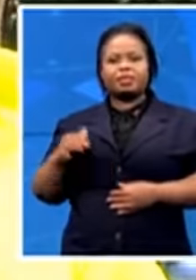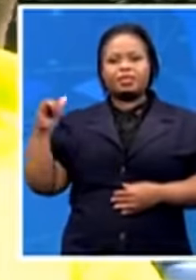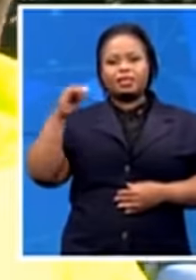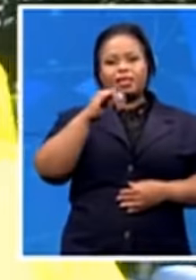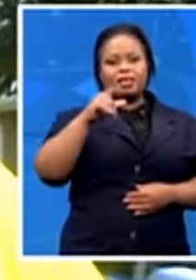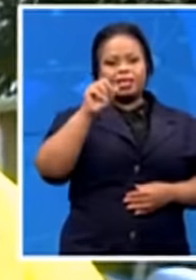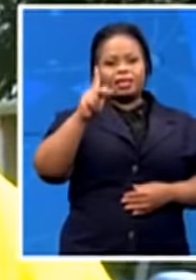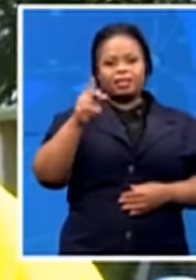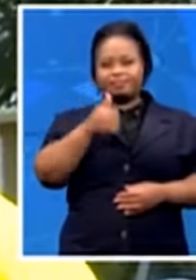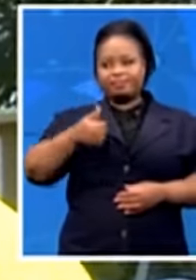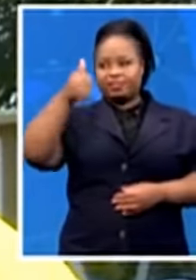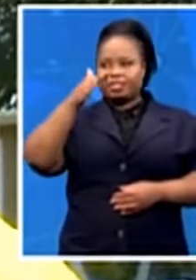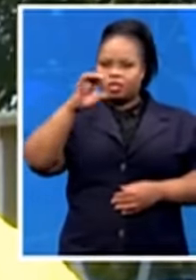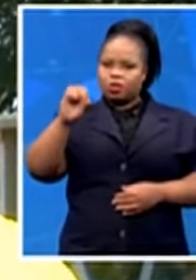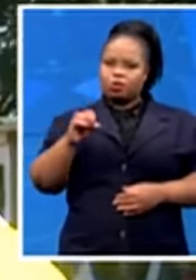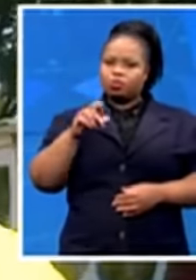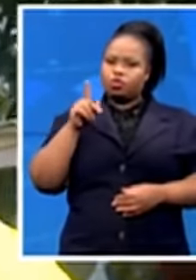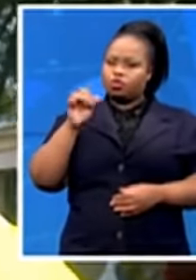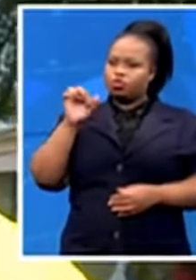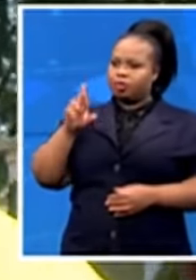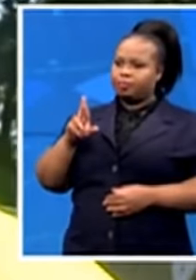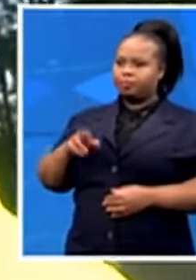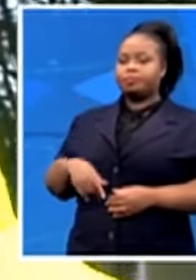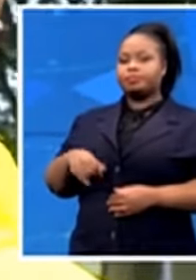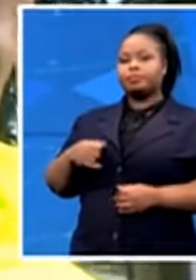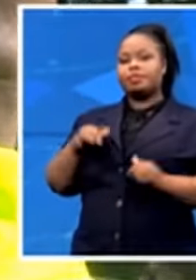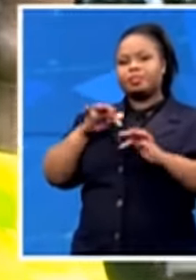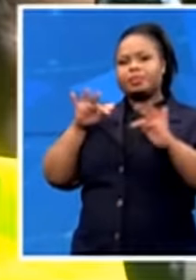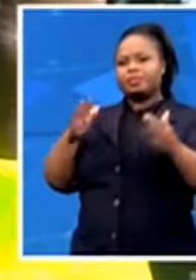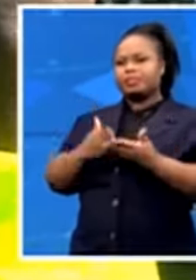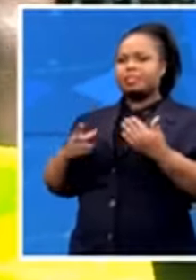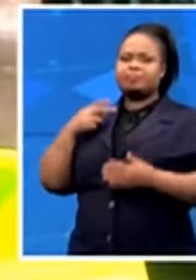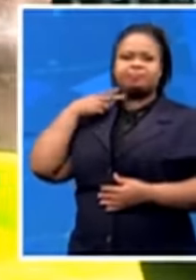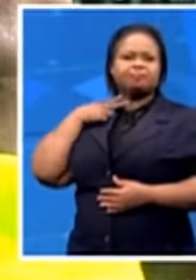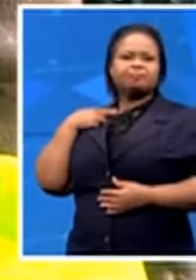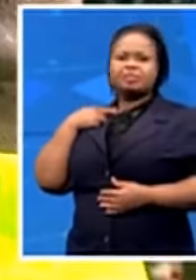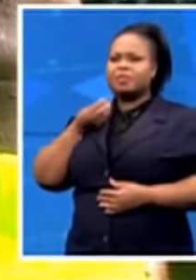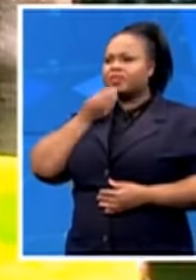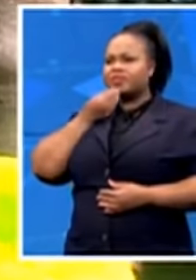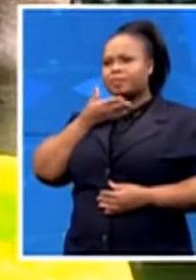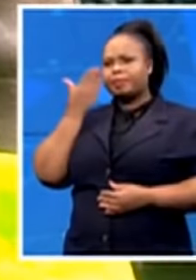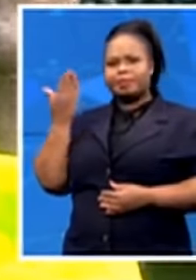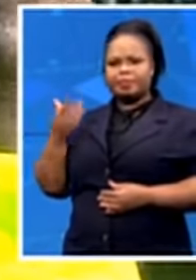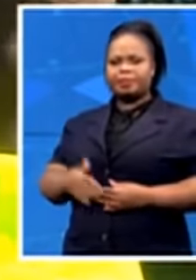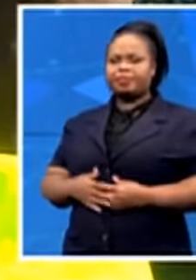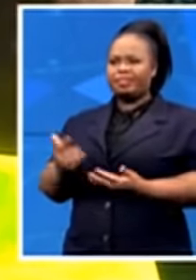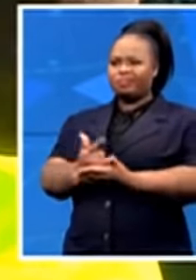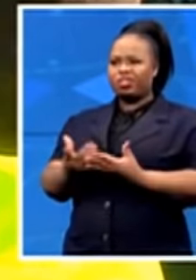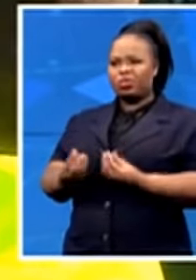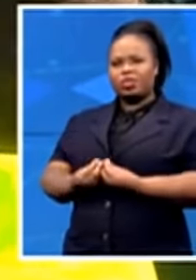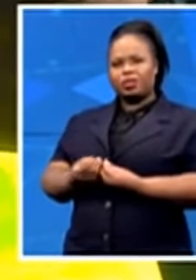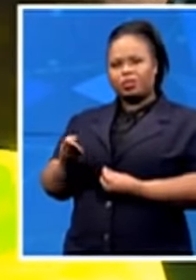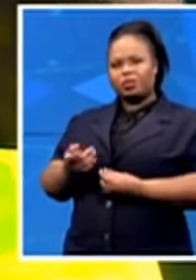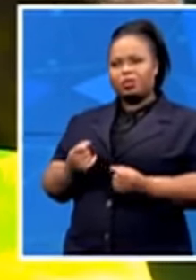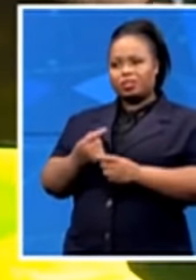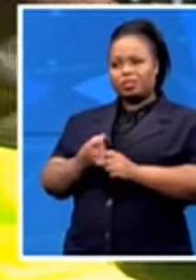this. We left people there empty-handed. I spoke to you on the taxi when we come into